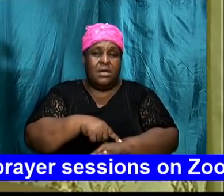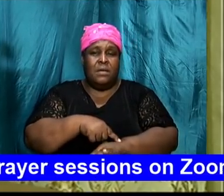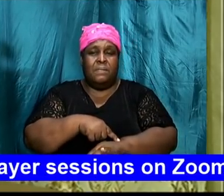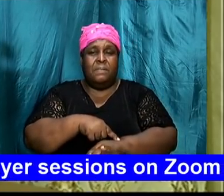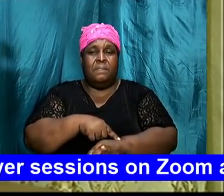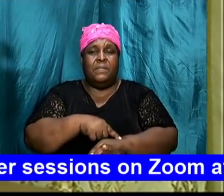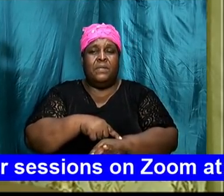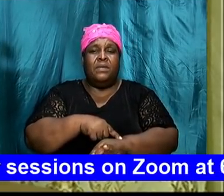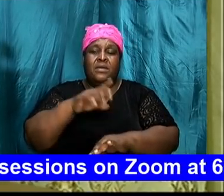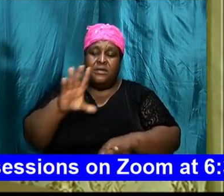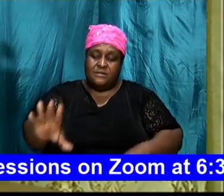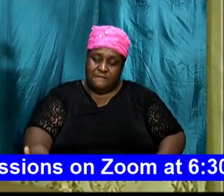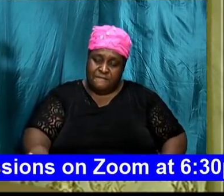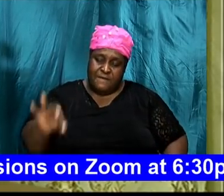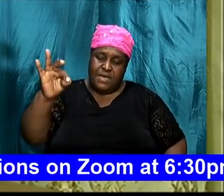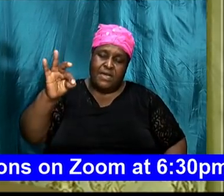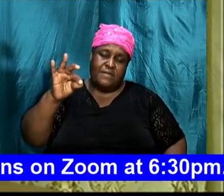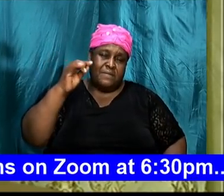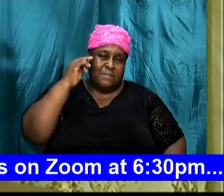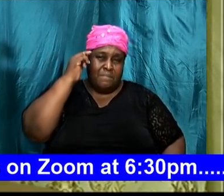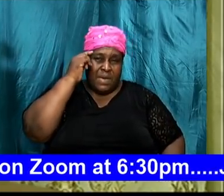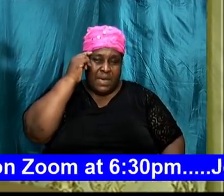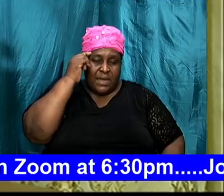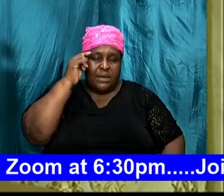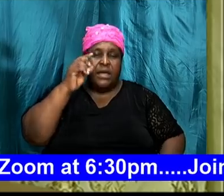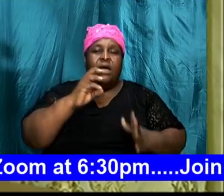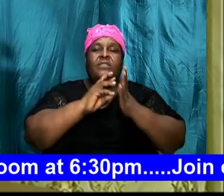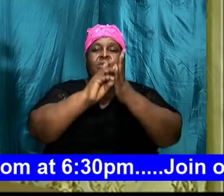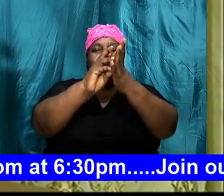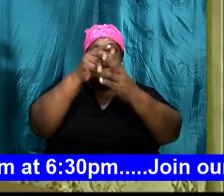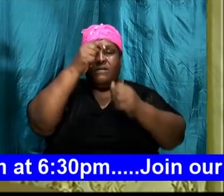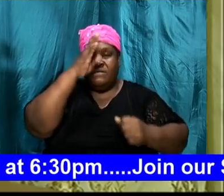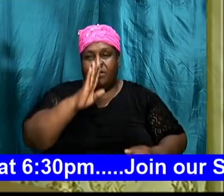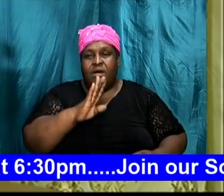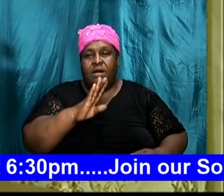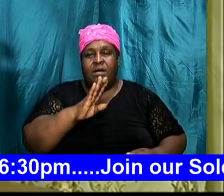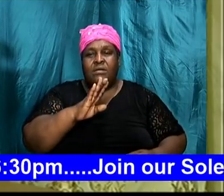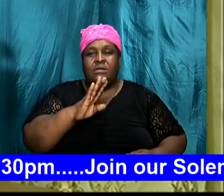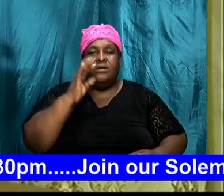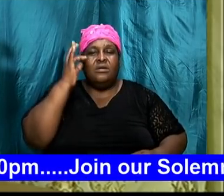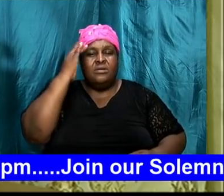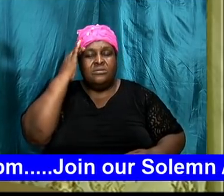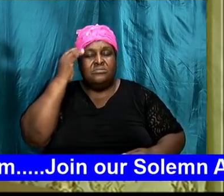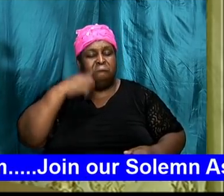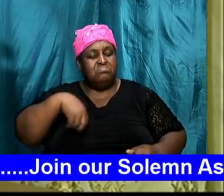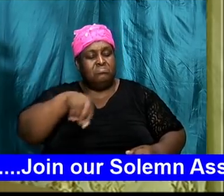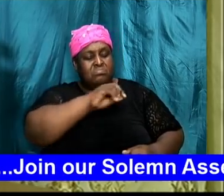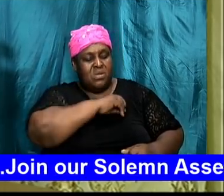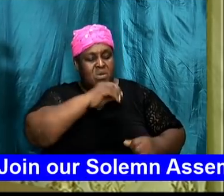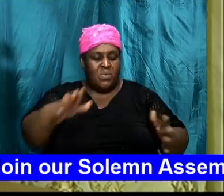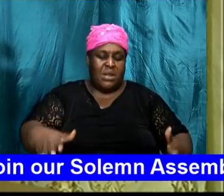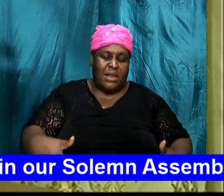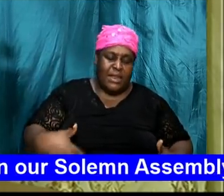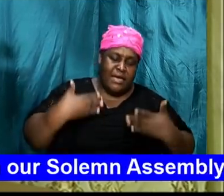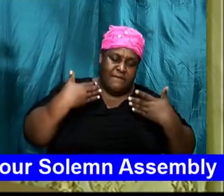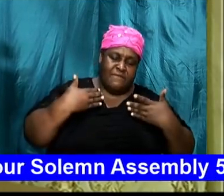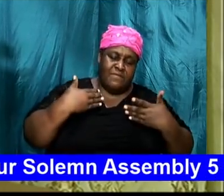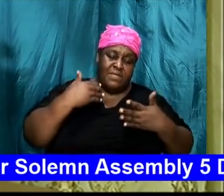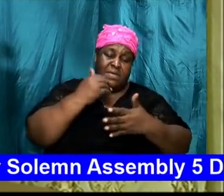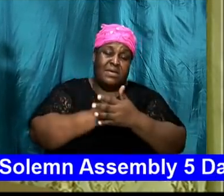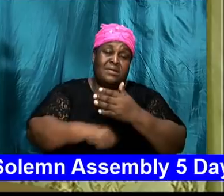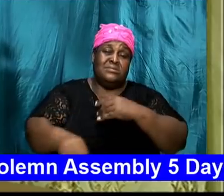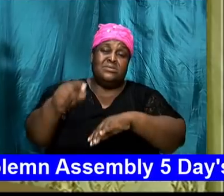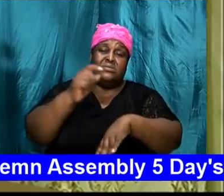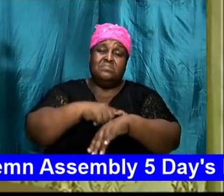to find the mind to find the will of God as it pertains to our life mark you sometimes our